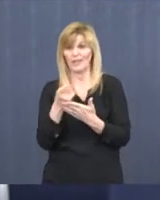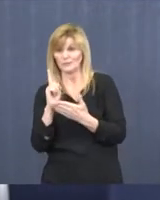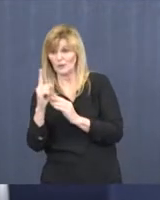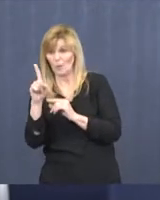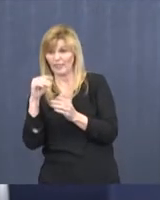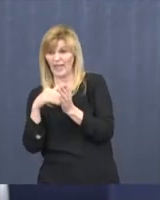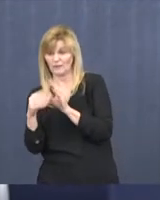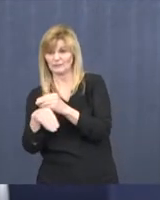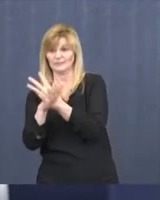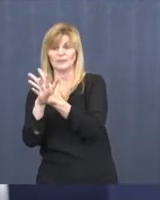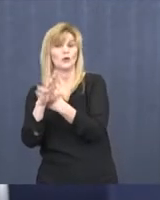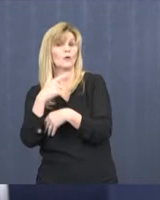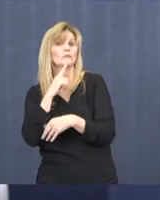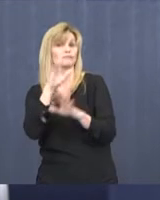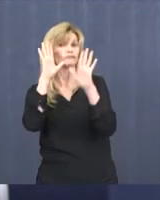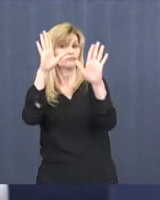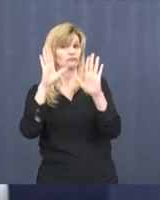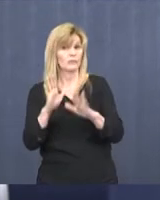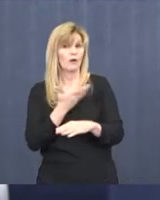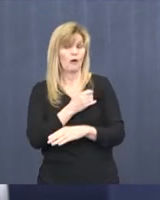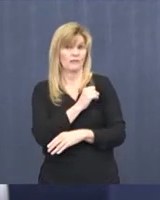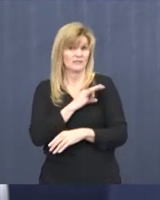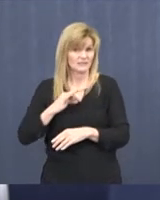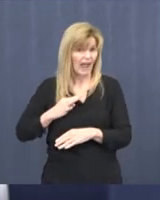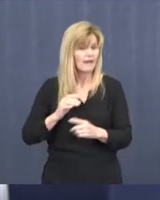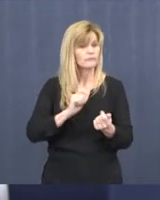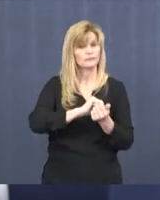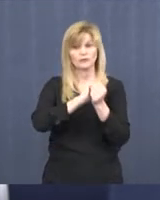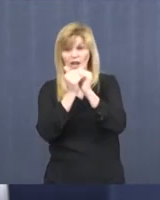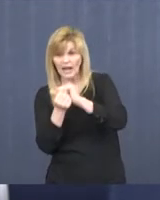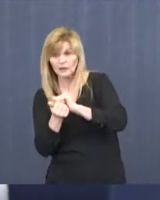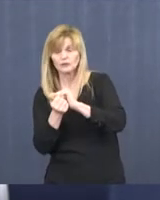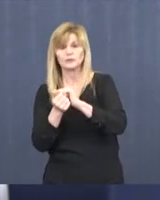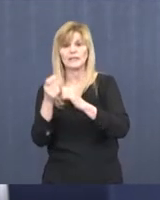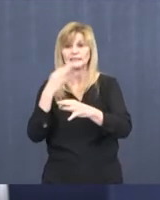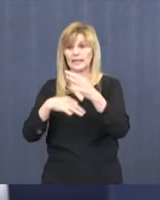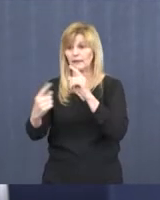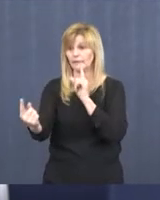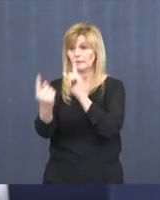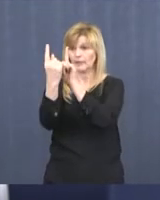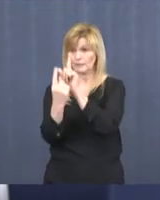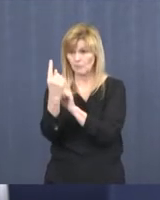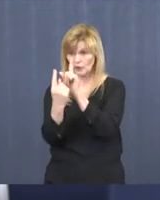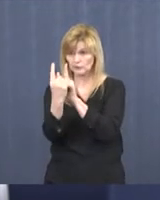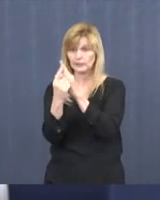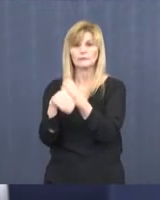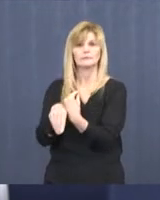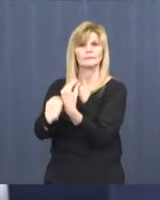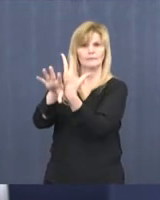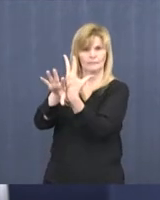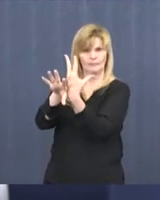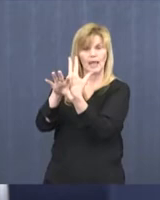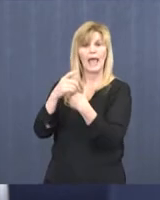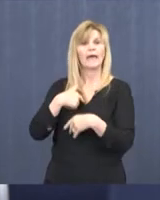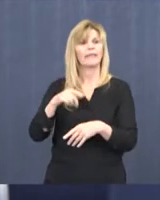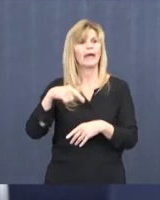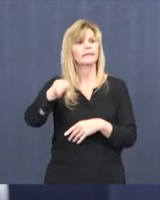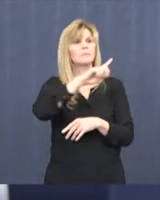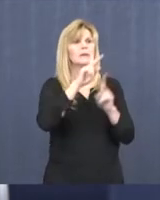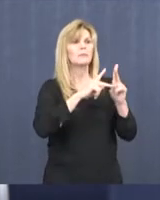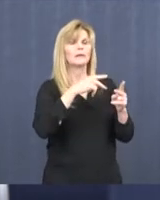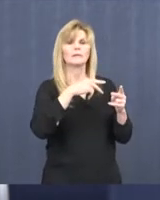been amazing to see our staff adapt to that and how quickly the public has adopted the virtual visit as well.